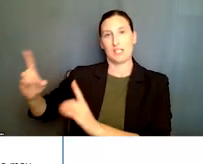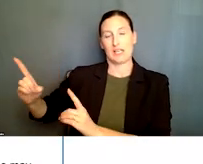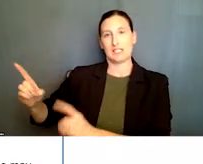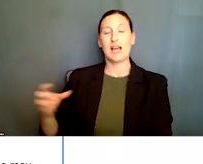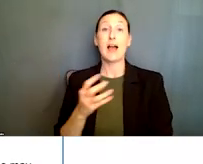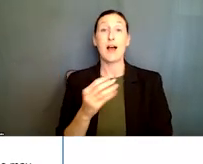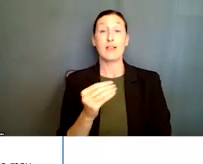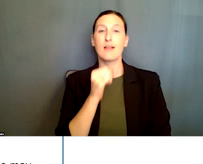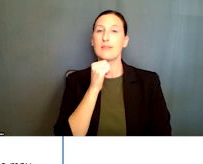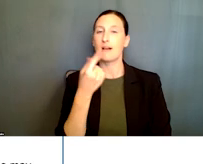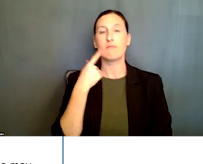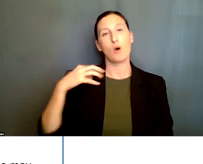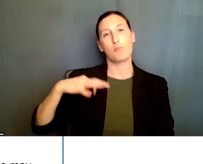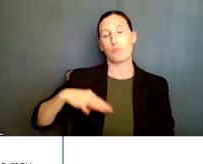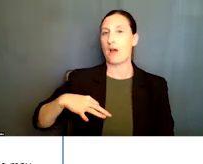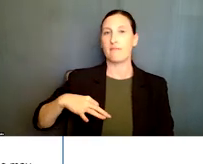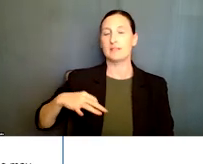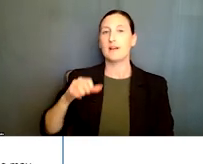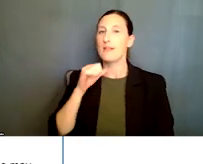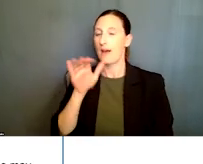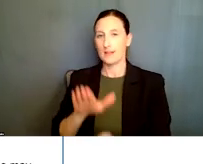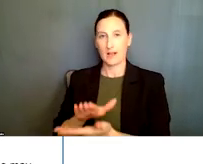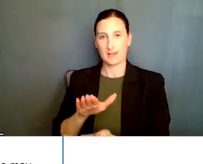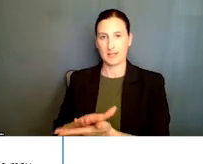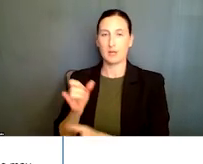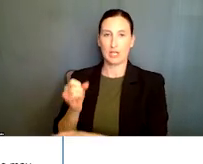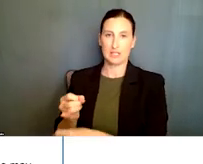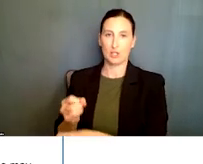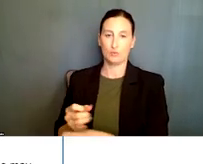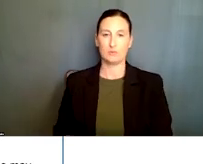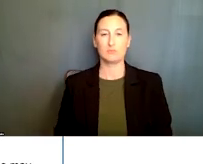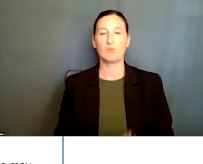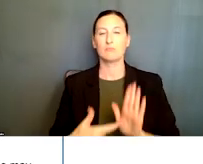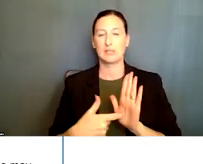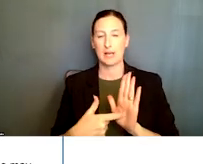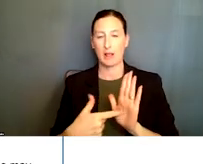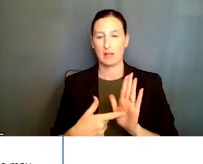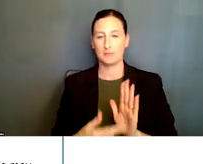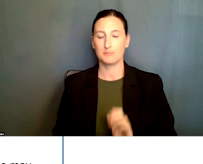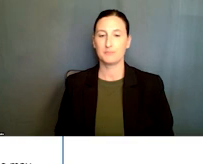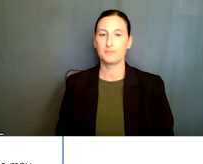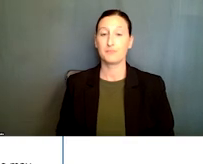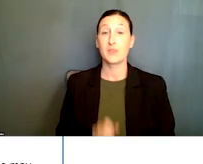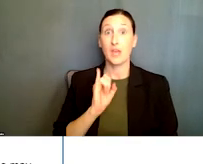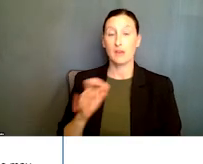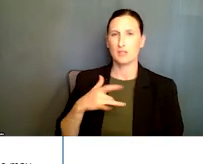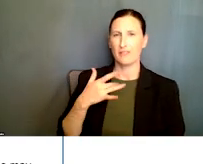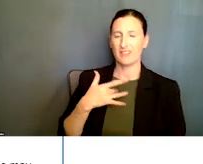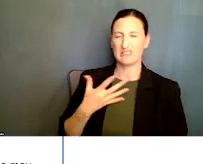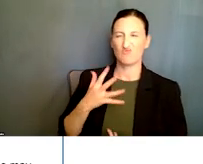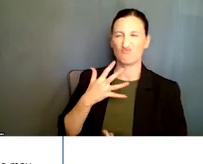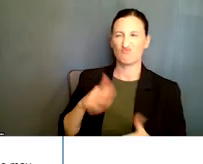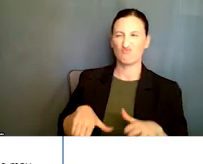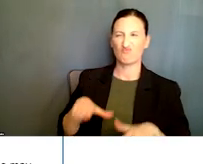-profit, non-academic organizations. And you have some examples here. If in doubt about the eligibility of your